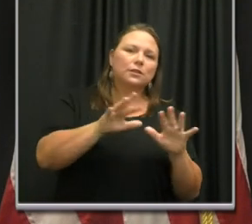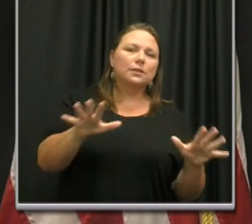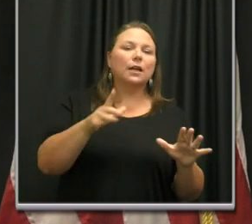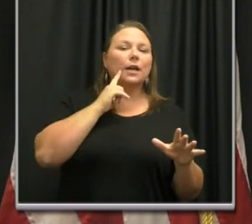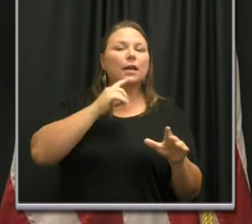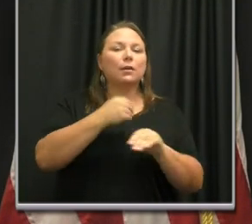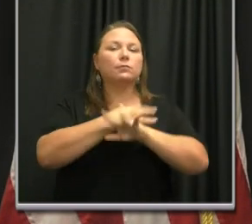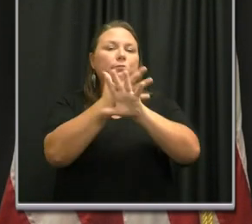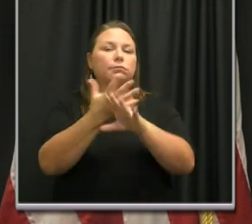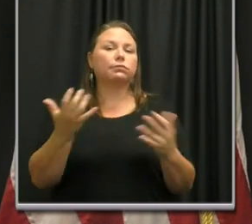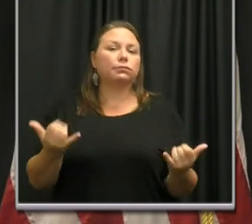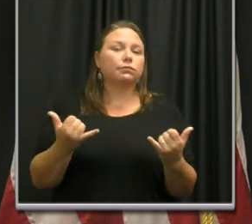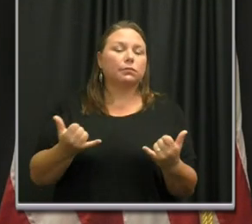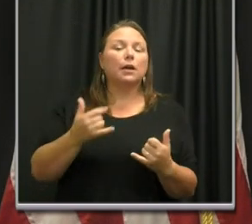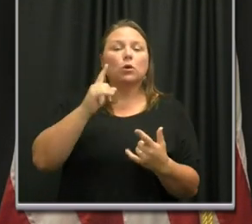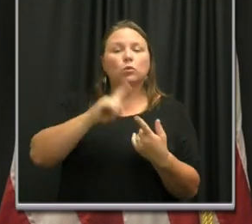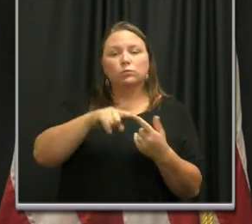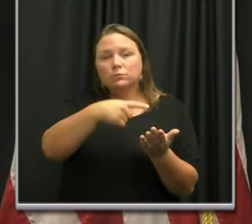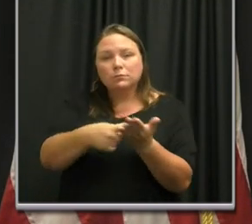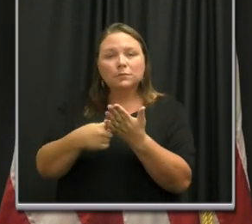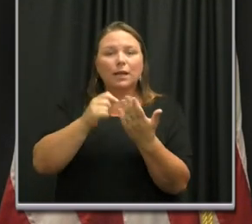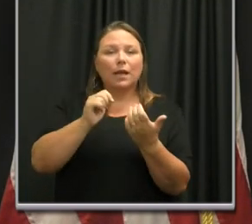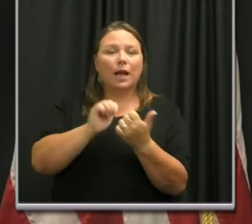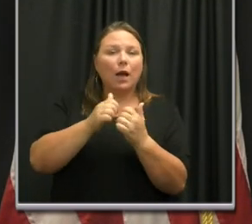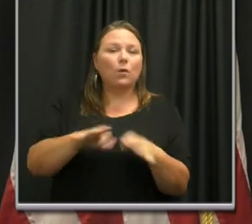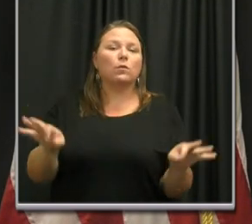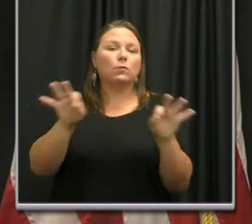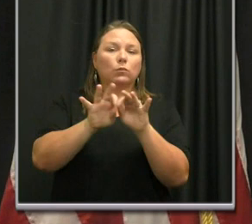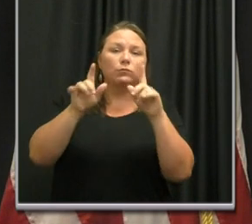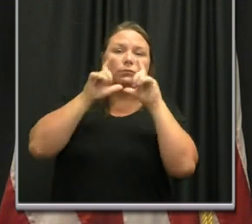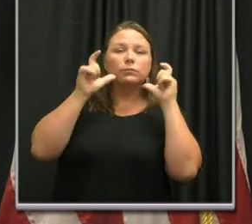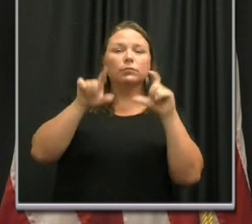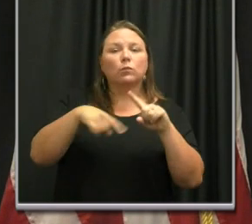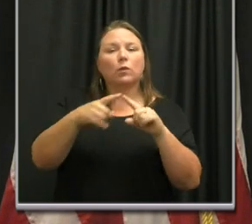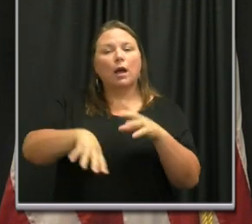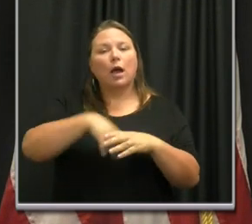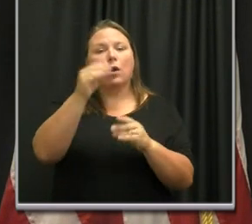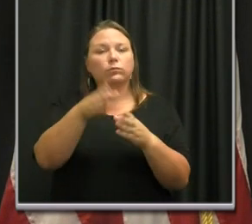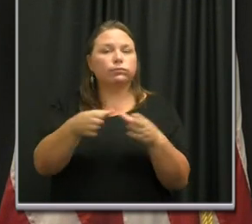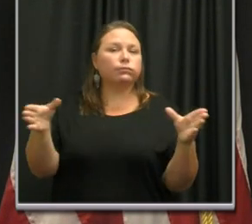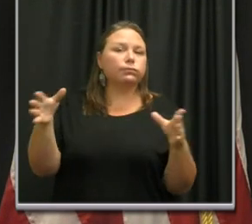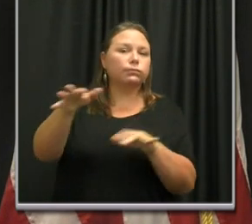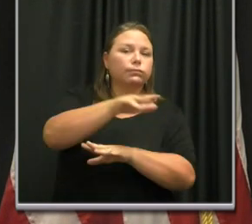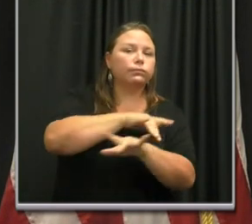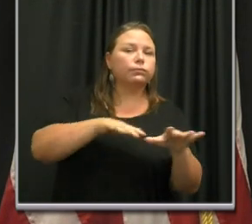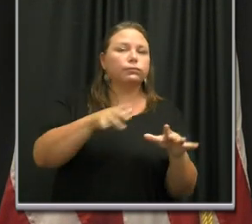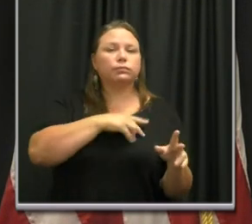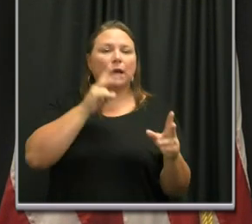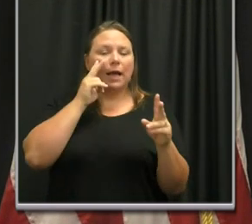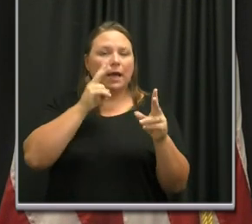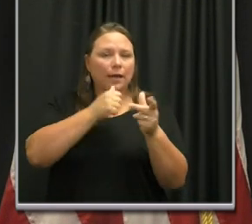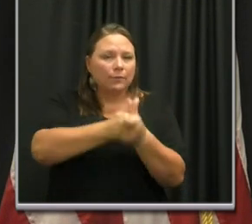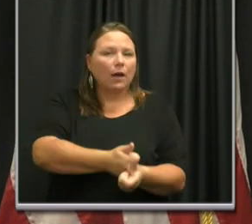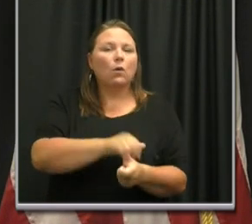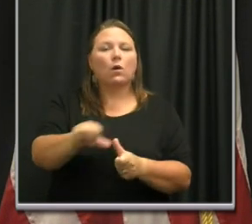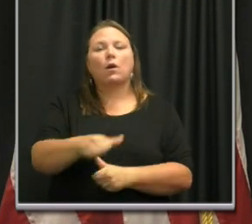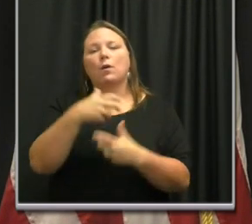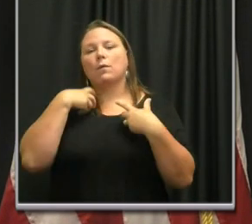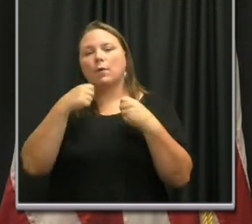video conference to discuss the importance of wearing masks in public places and observing other healthy habits.